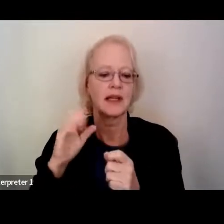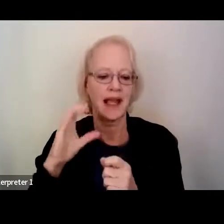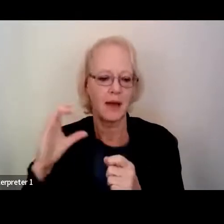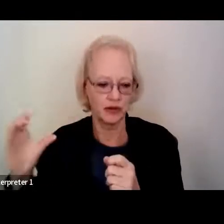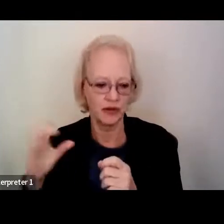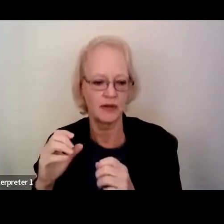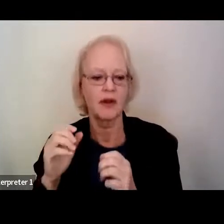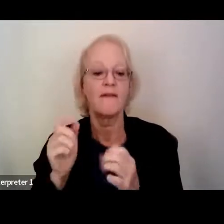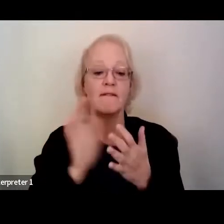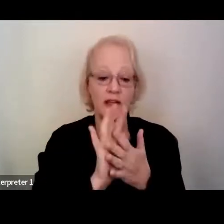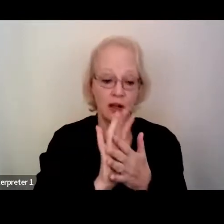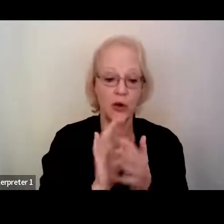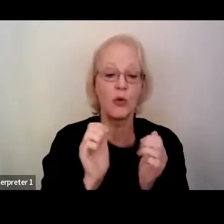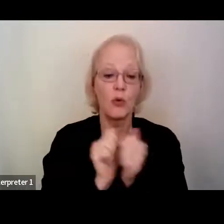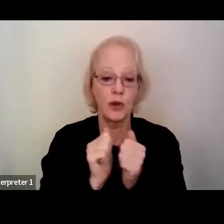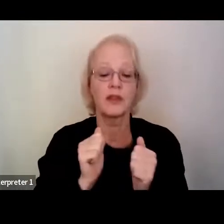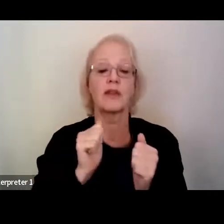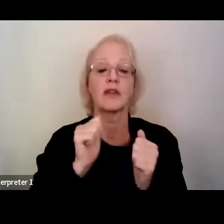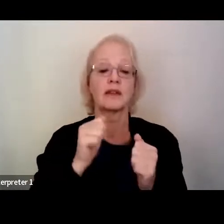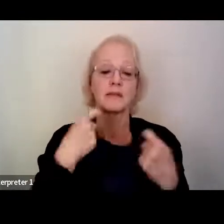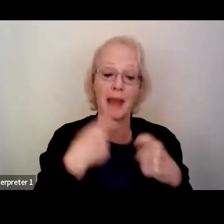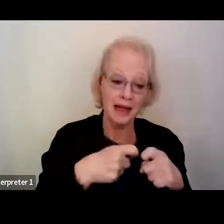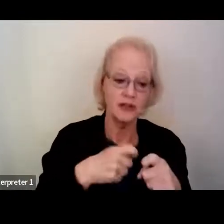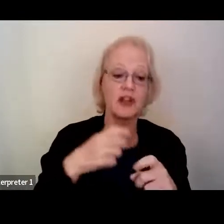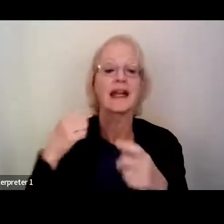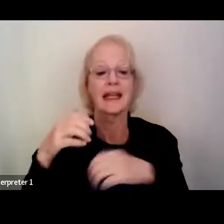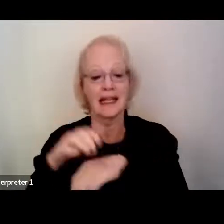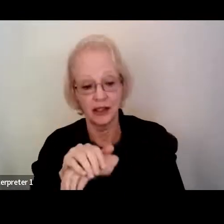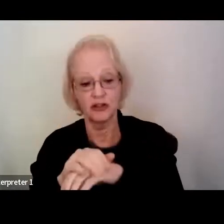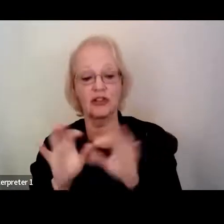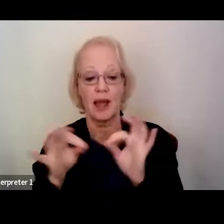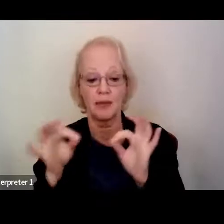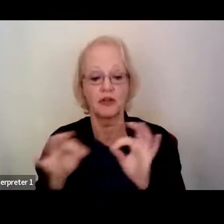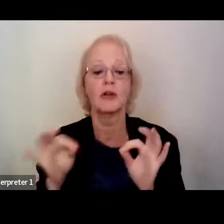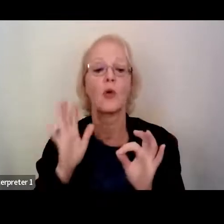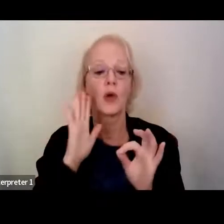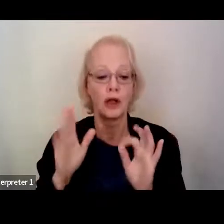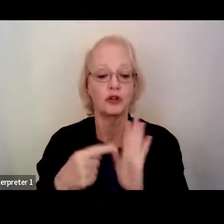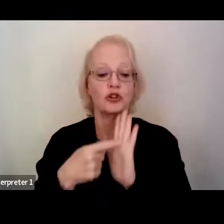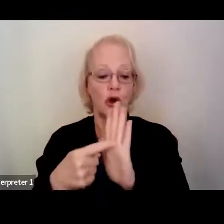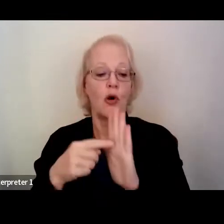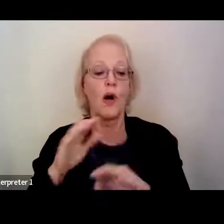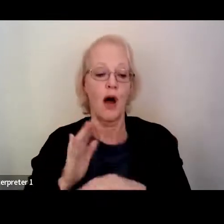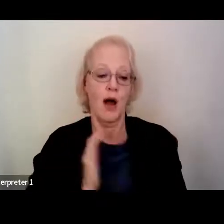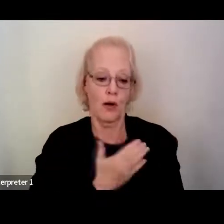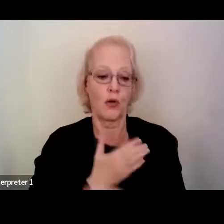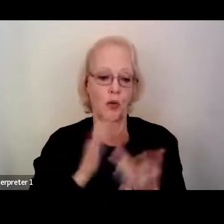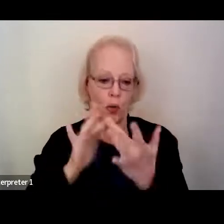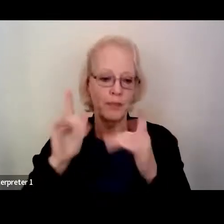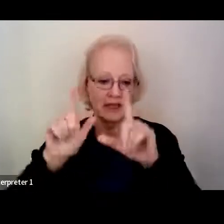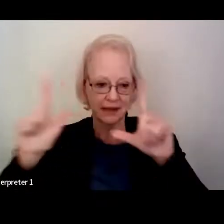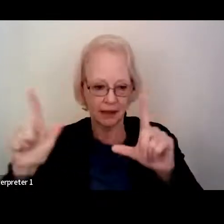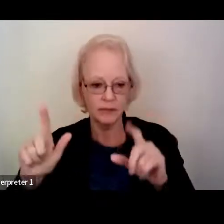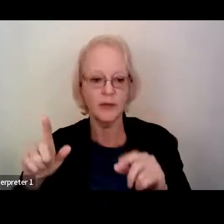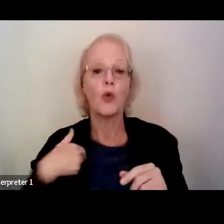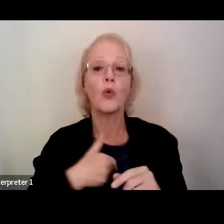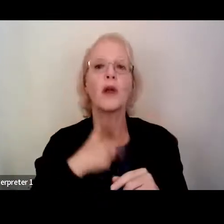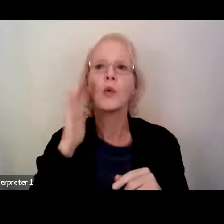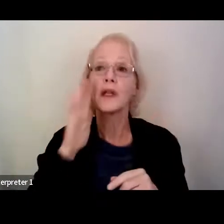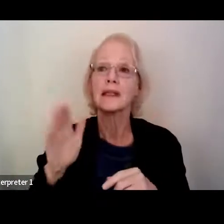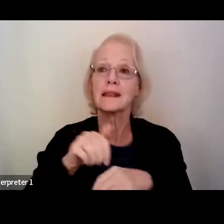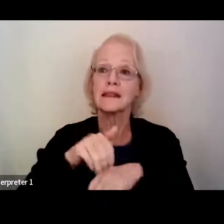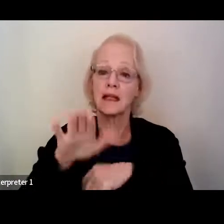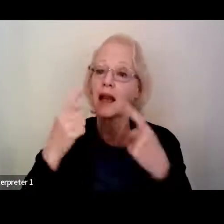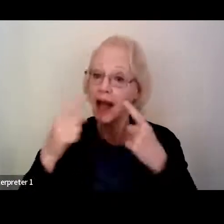in both Spanish and English will be available on our website. We will send out an announcement about it